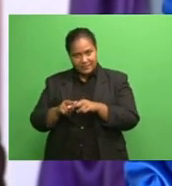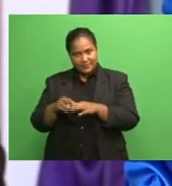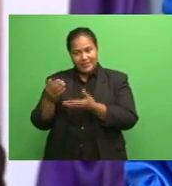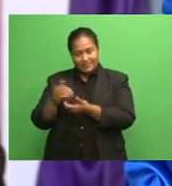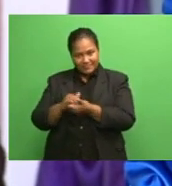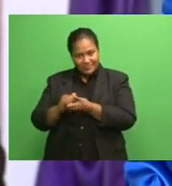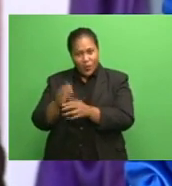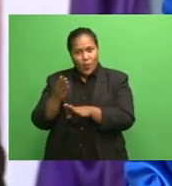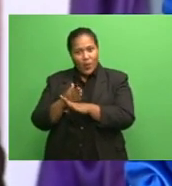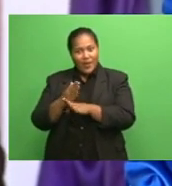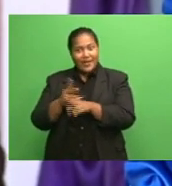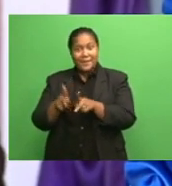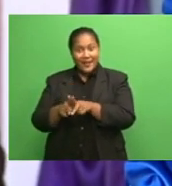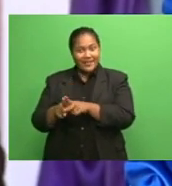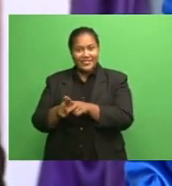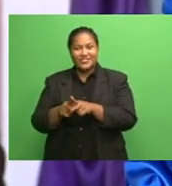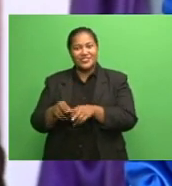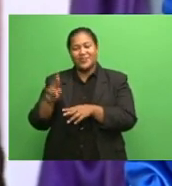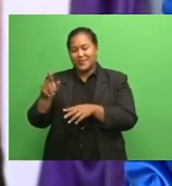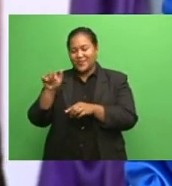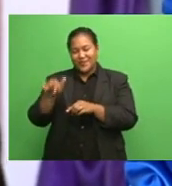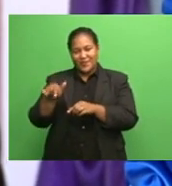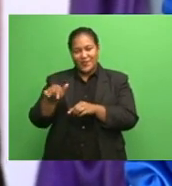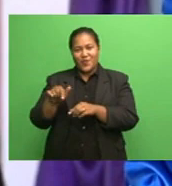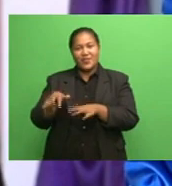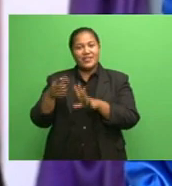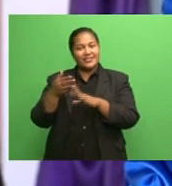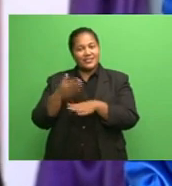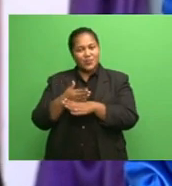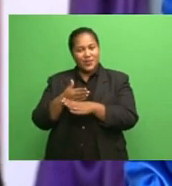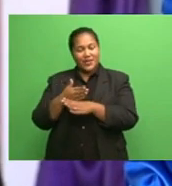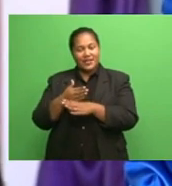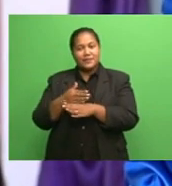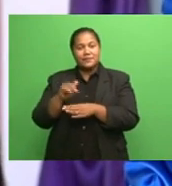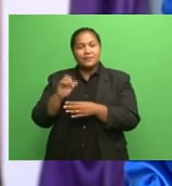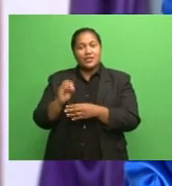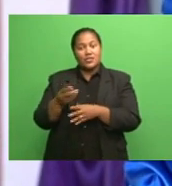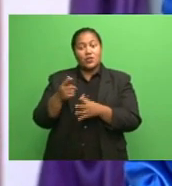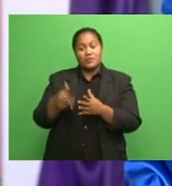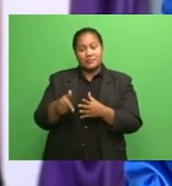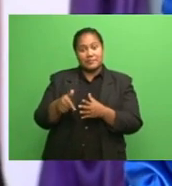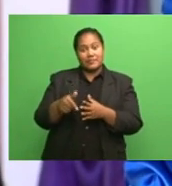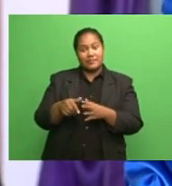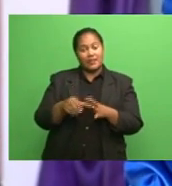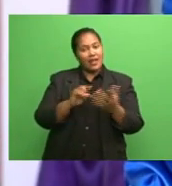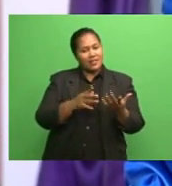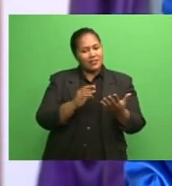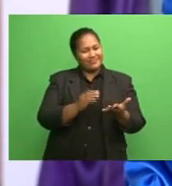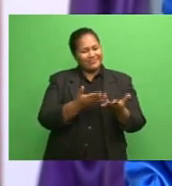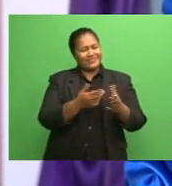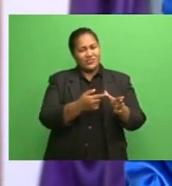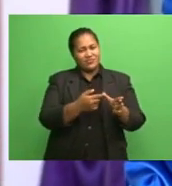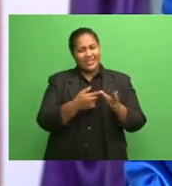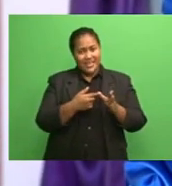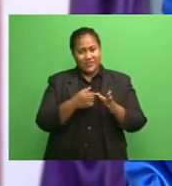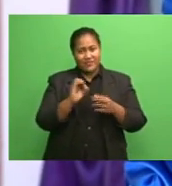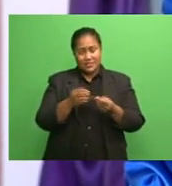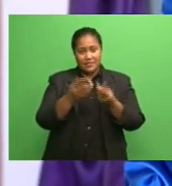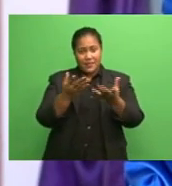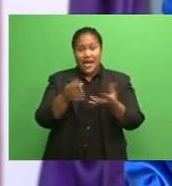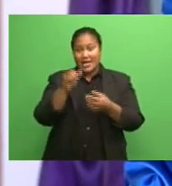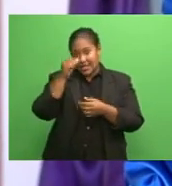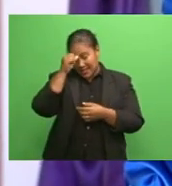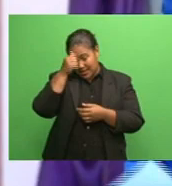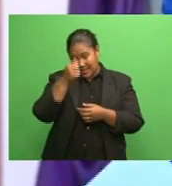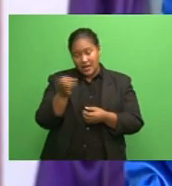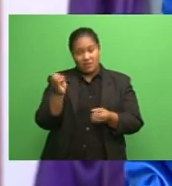the pain of Fijians. Apart from immediate relief supplies, India contributed